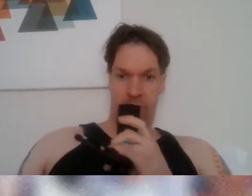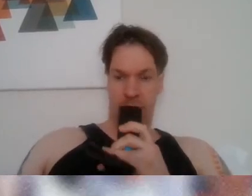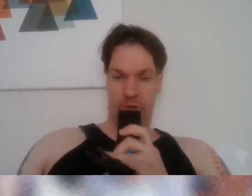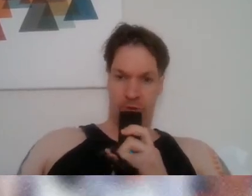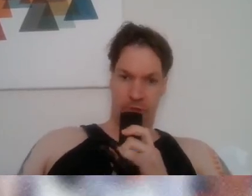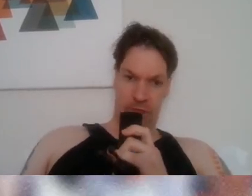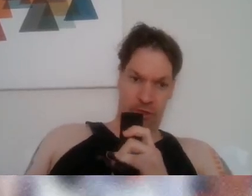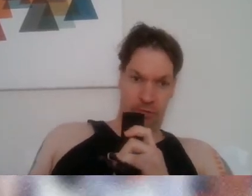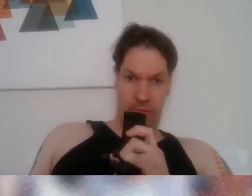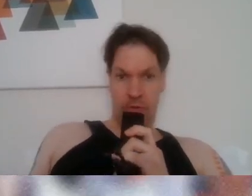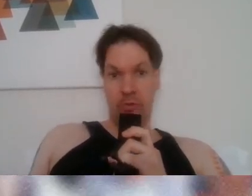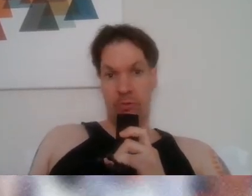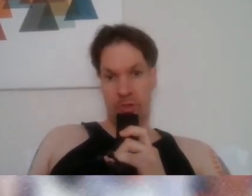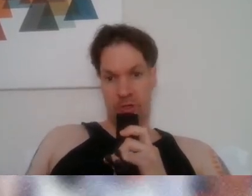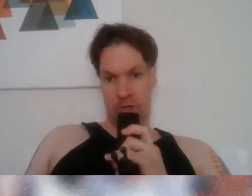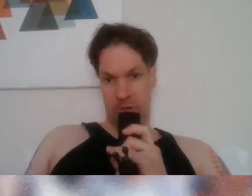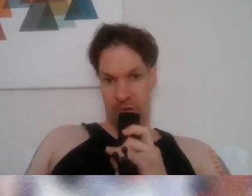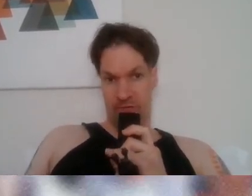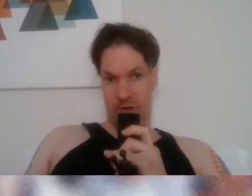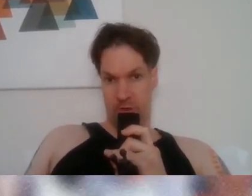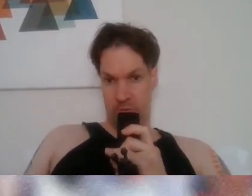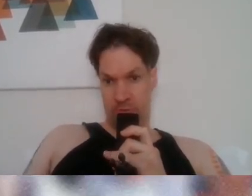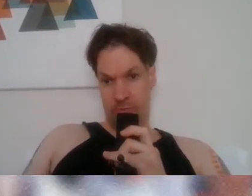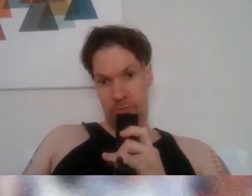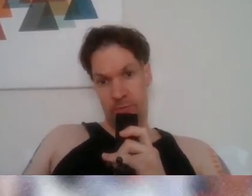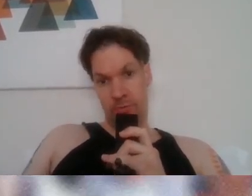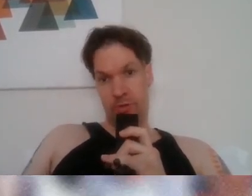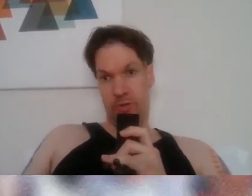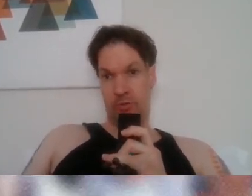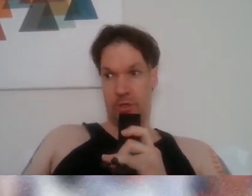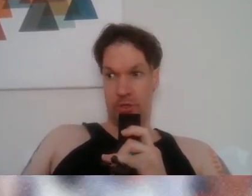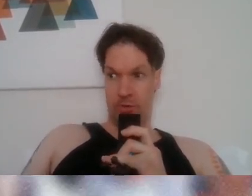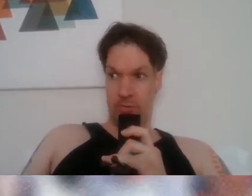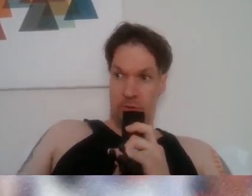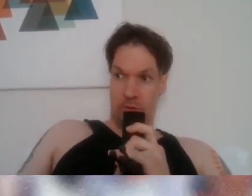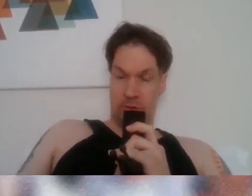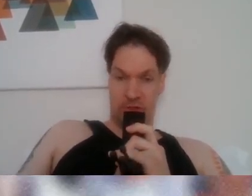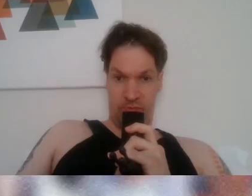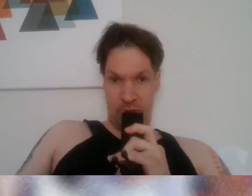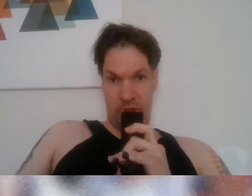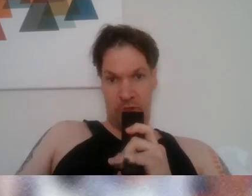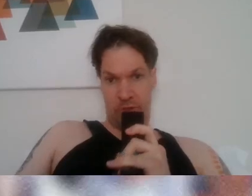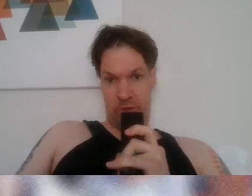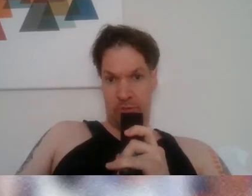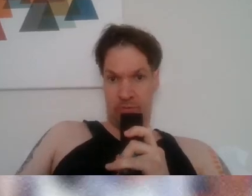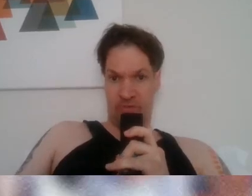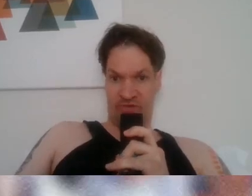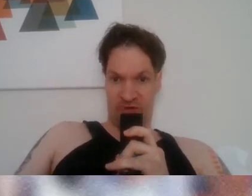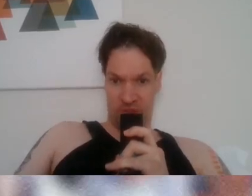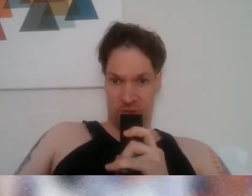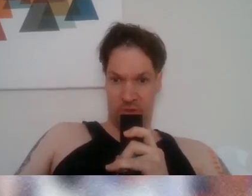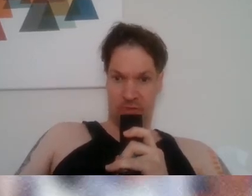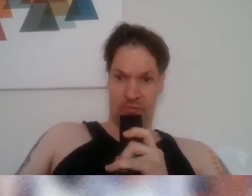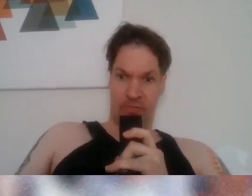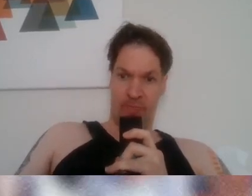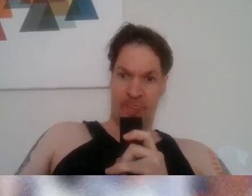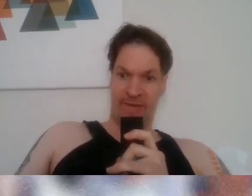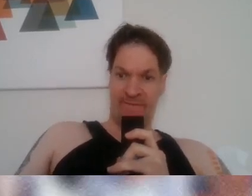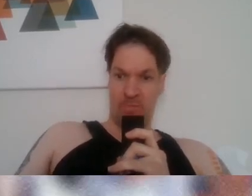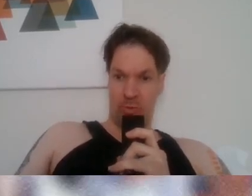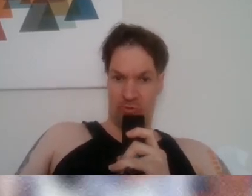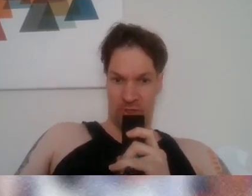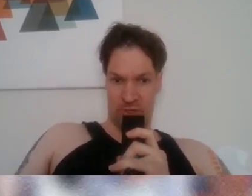Here's what you get with a guy like Votto. You get experience, professionalism,